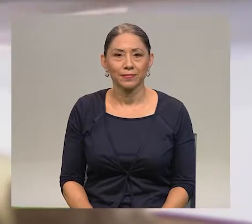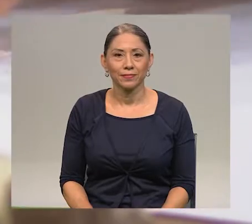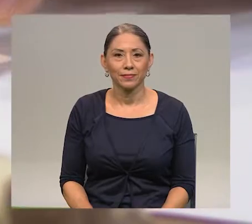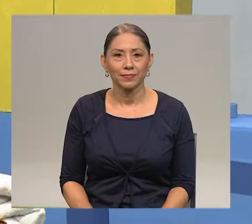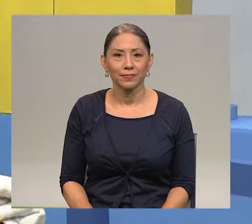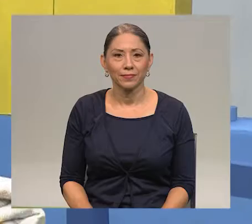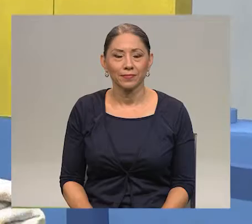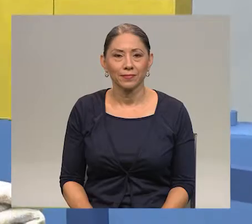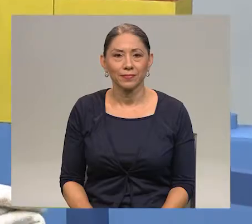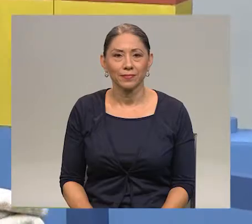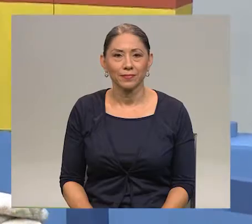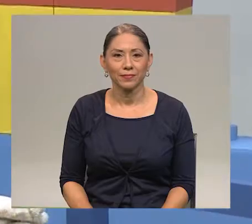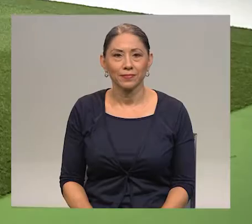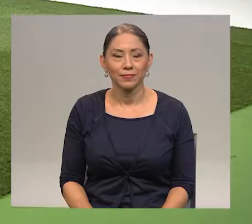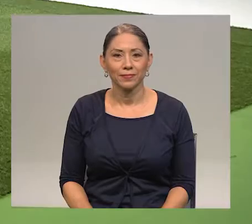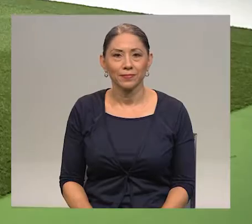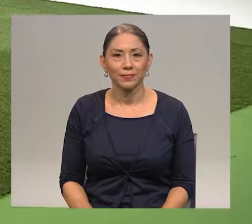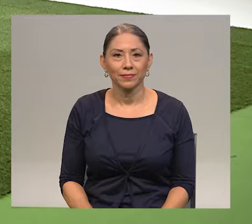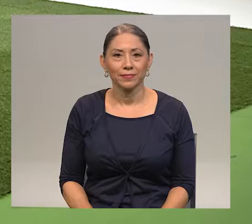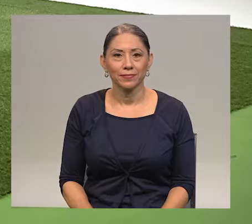Hmm. Mmm.